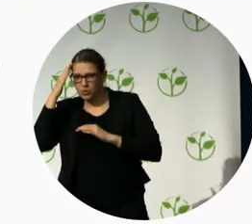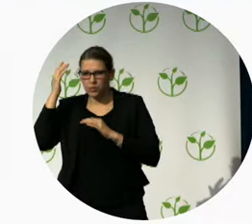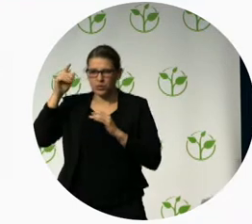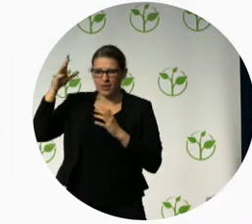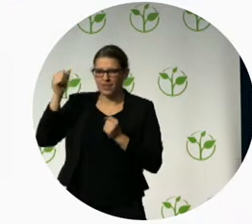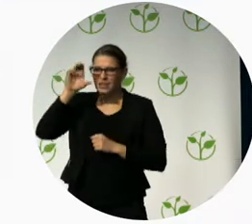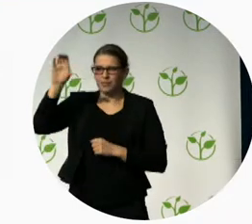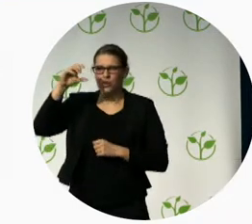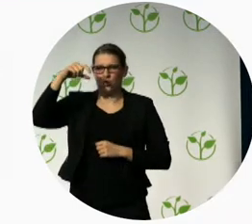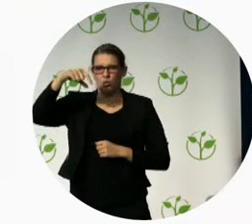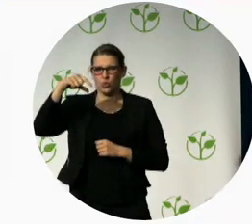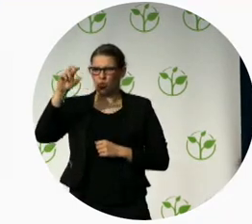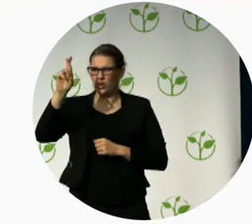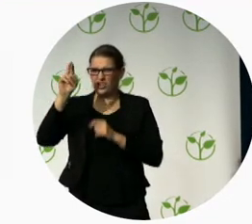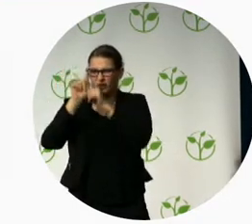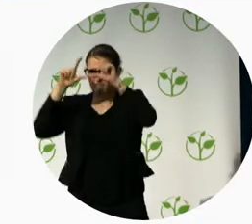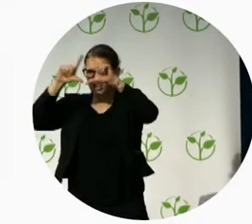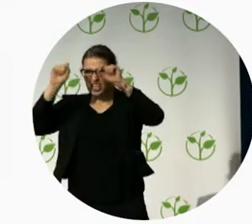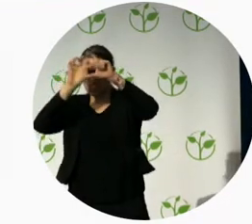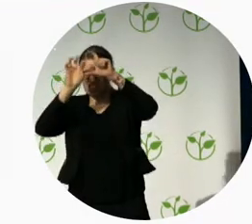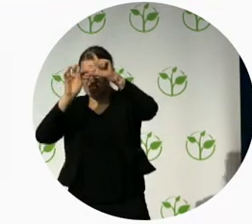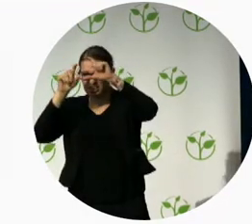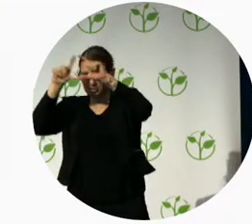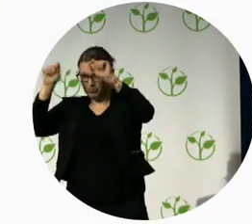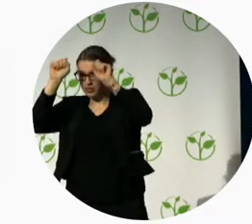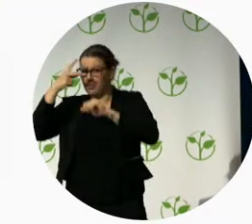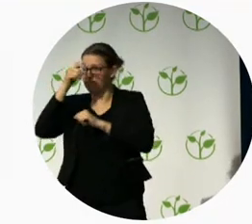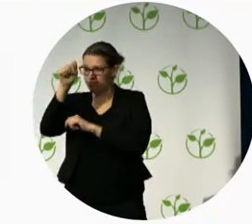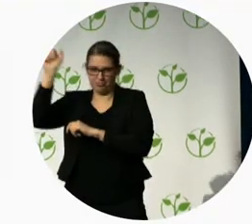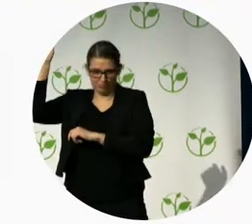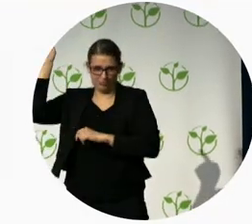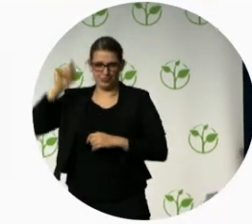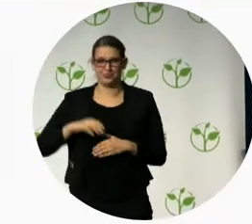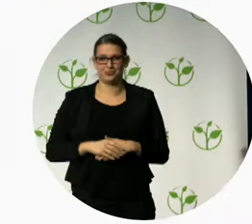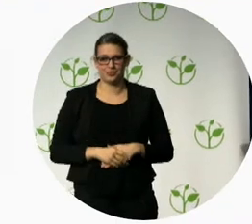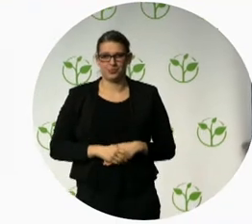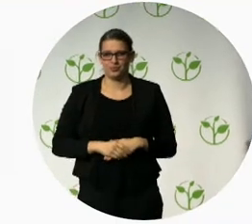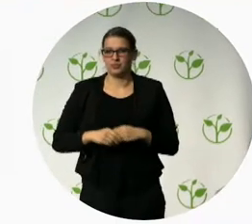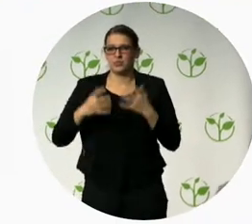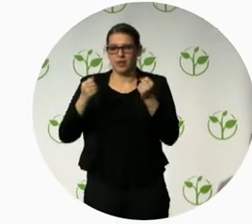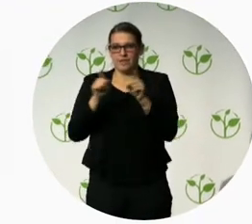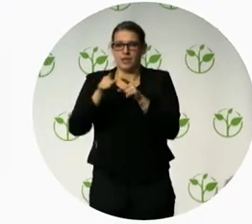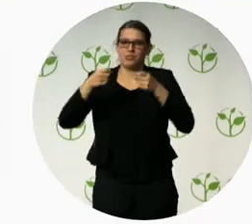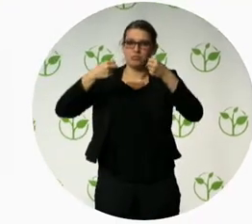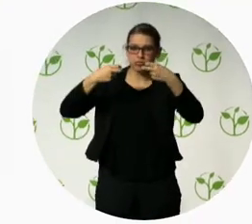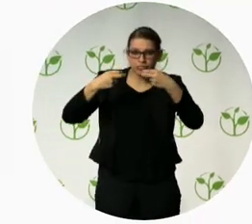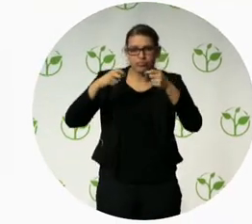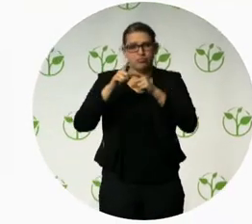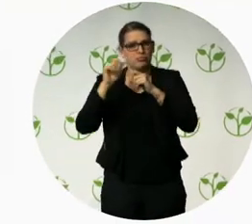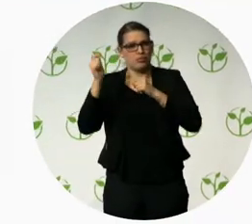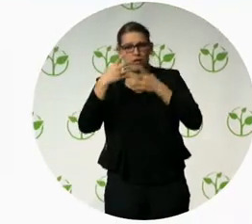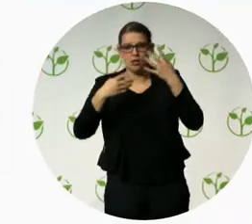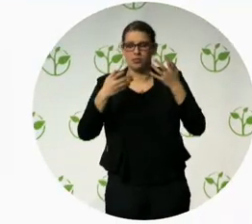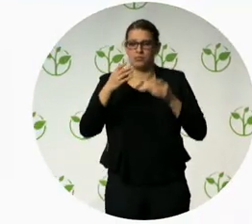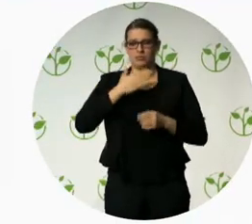allow them to be translated via the cloud onto your phone so that you could follow along in your own language. And that's just